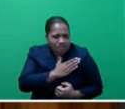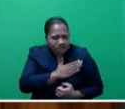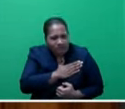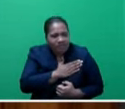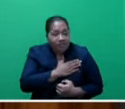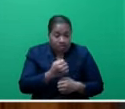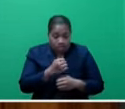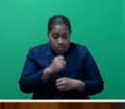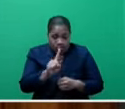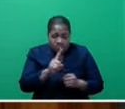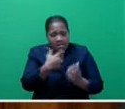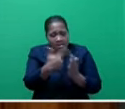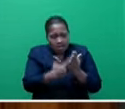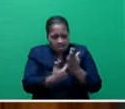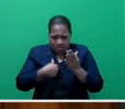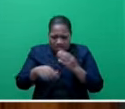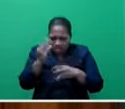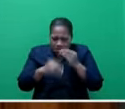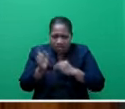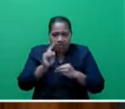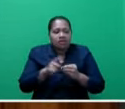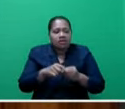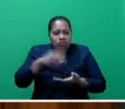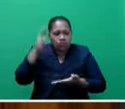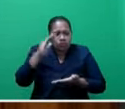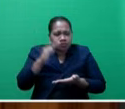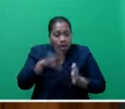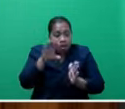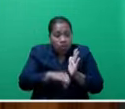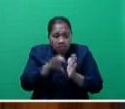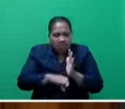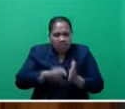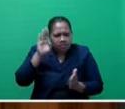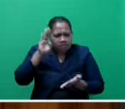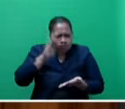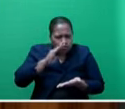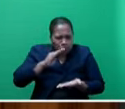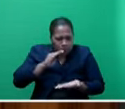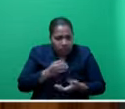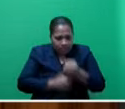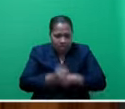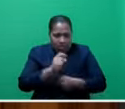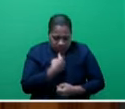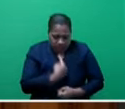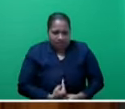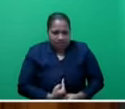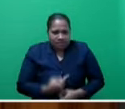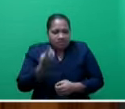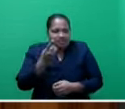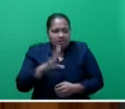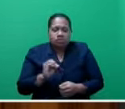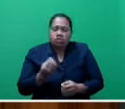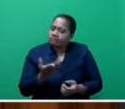seen from COVID, Honourable Speaker, is cutting down costs and becoming self-reliant. This holds true for our beloved nation.